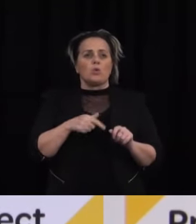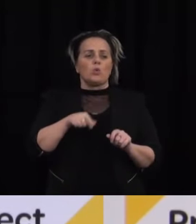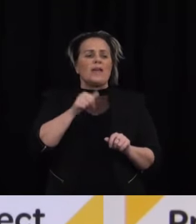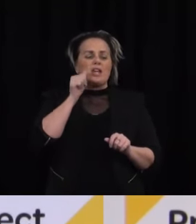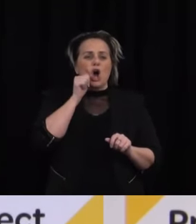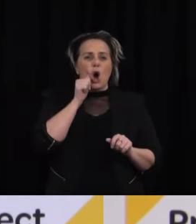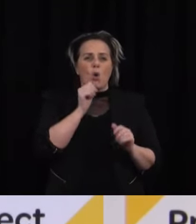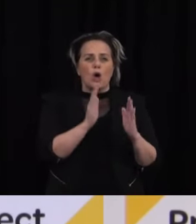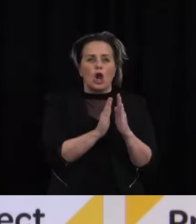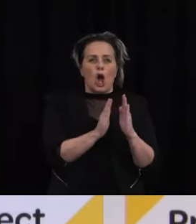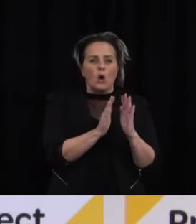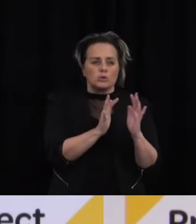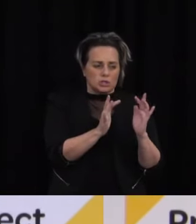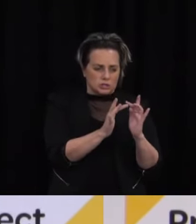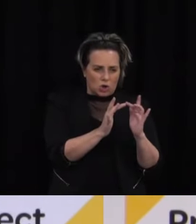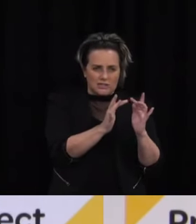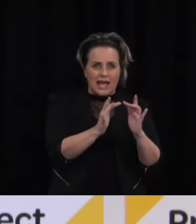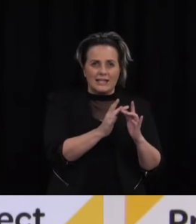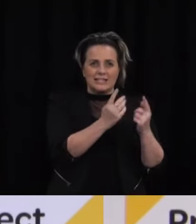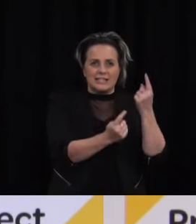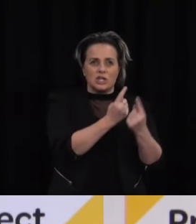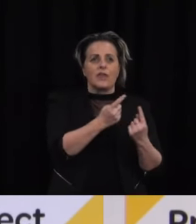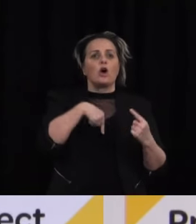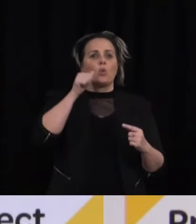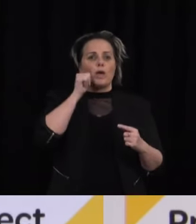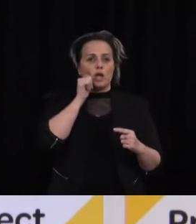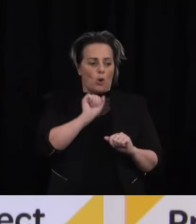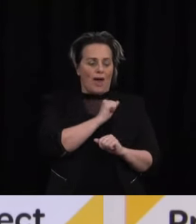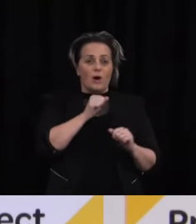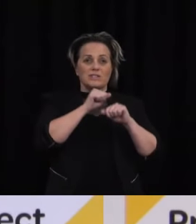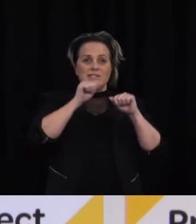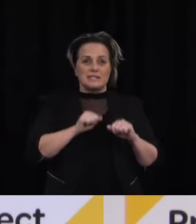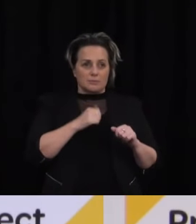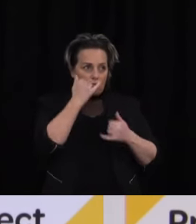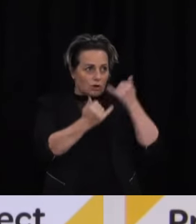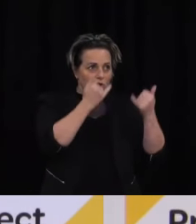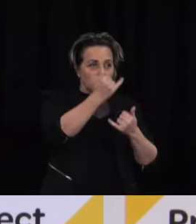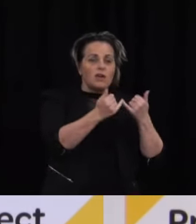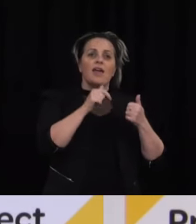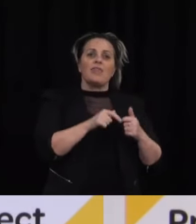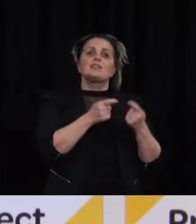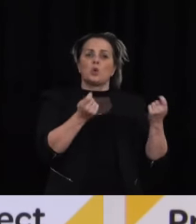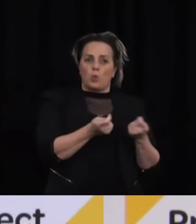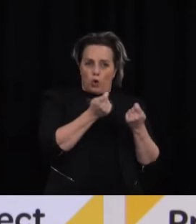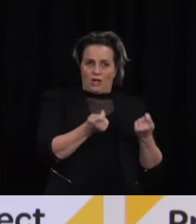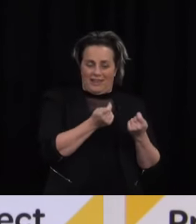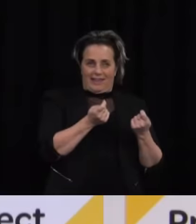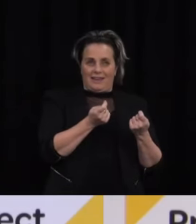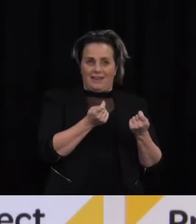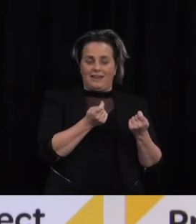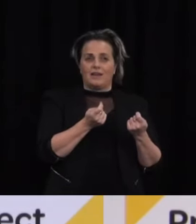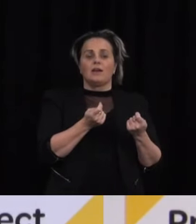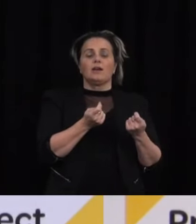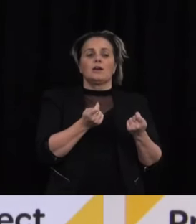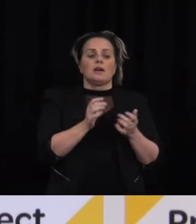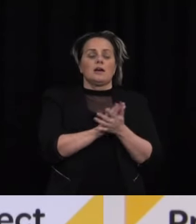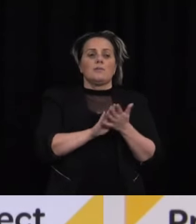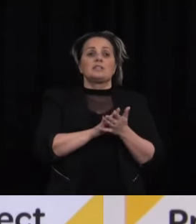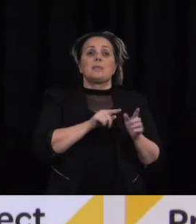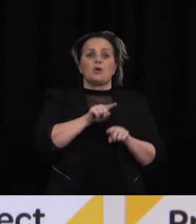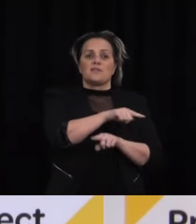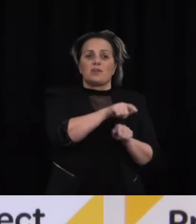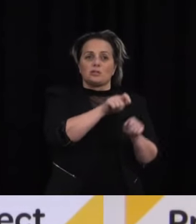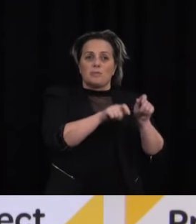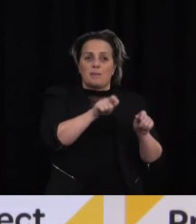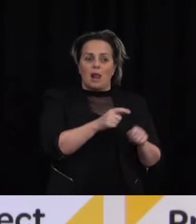it is a sign that the contact tracing system is working and that a significant portion of the risk of this bigger number of cases is already isolated.